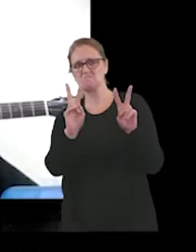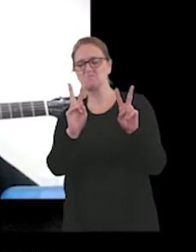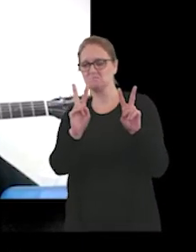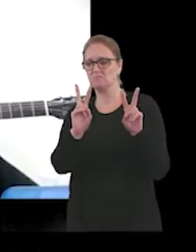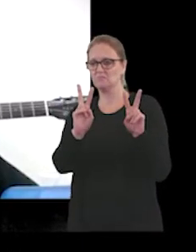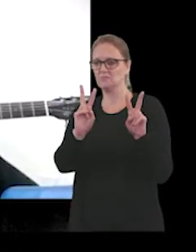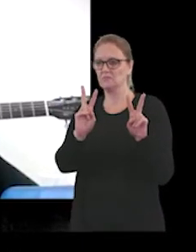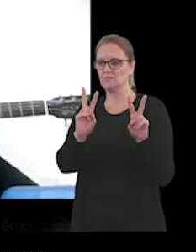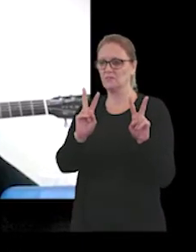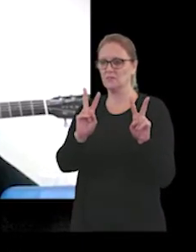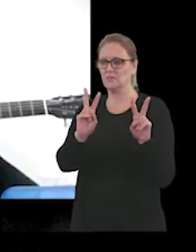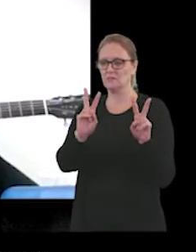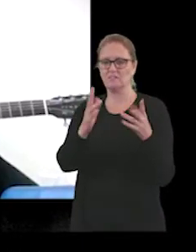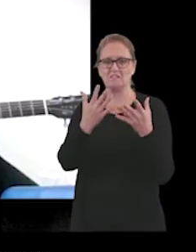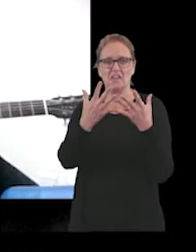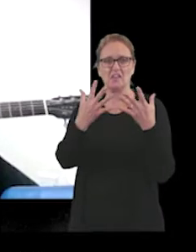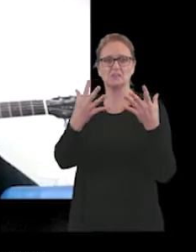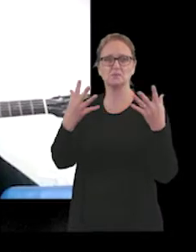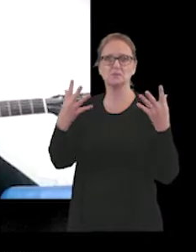fades away.